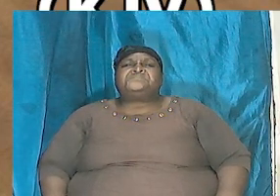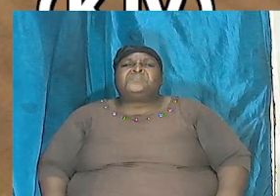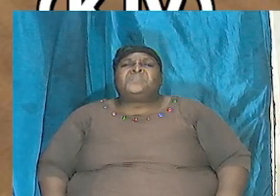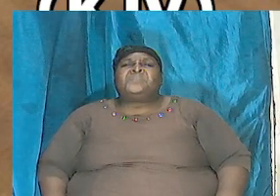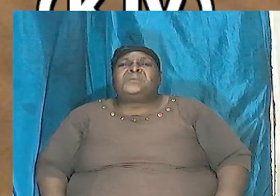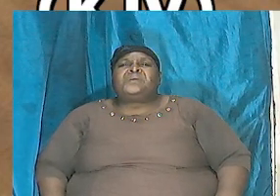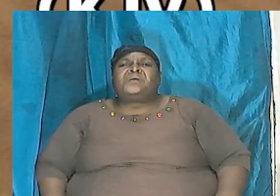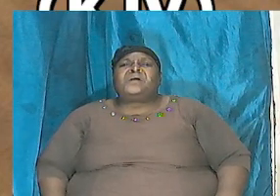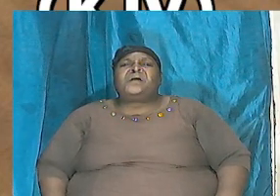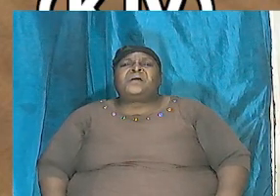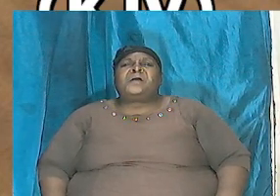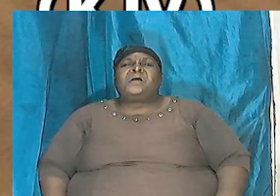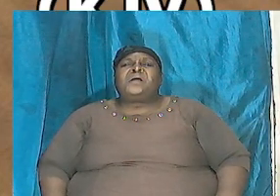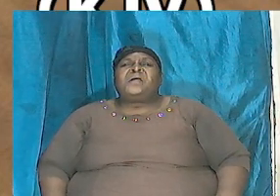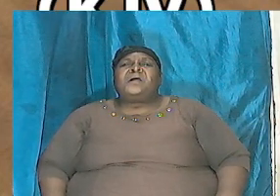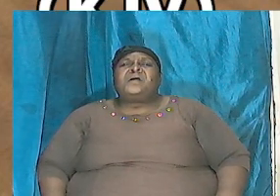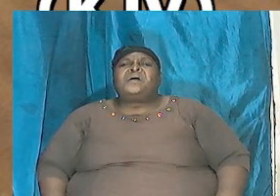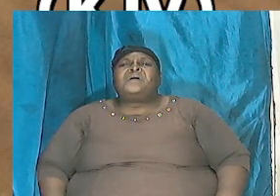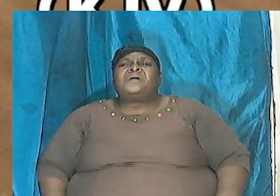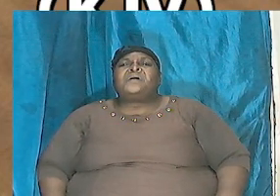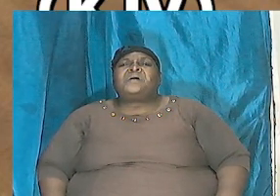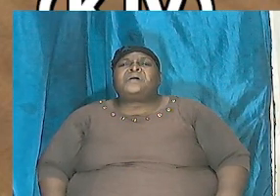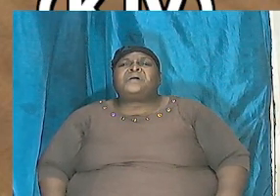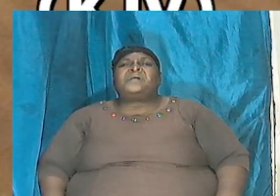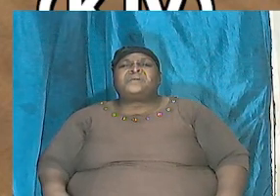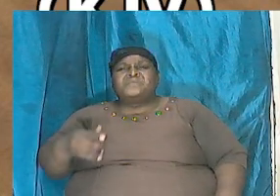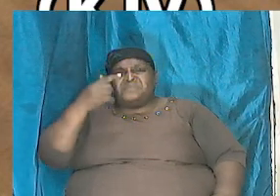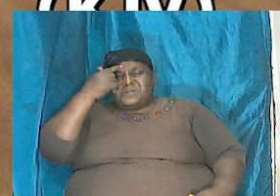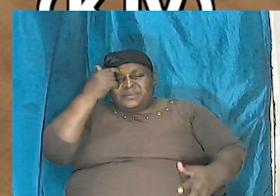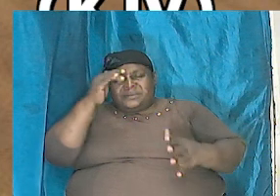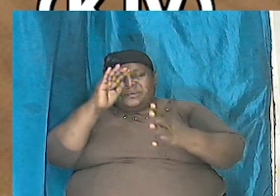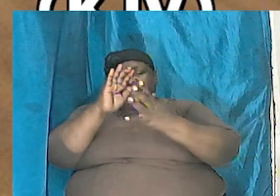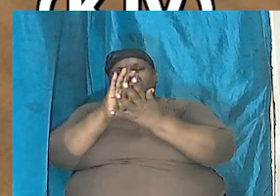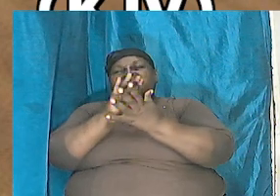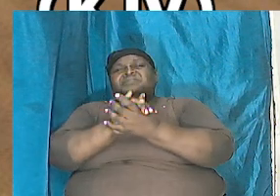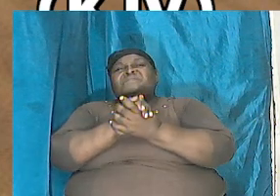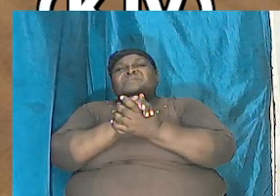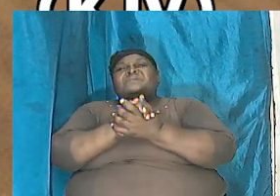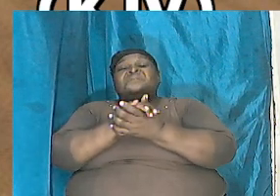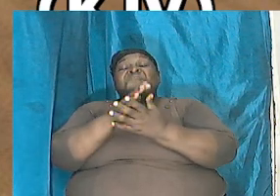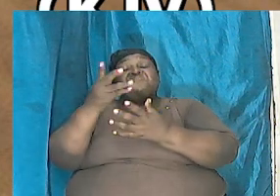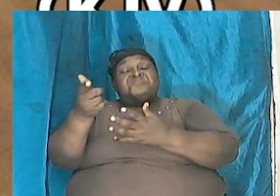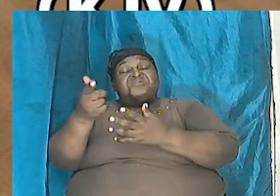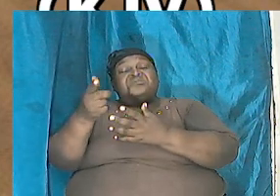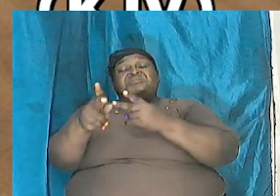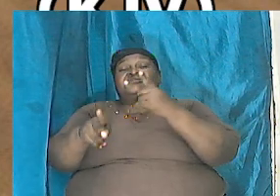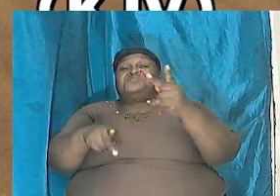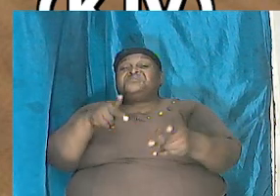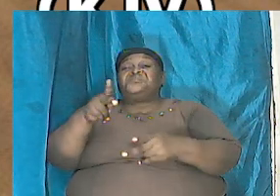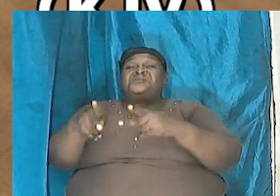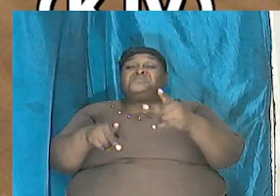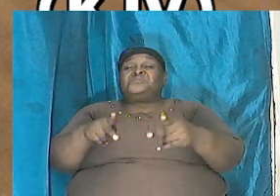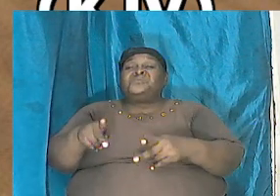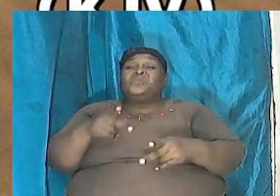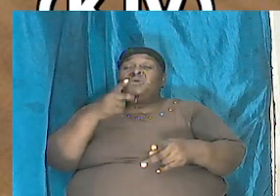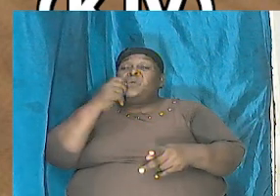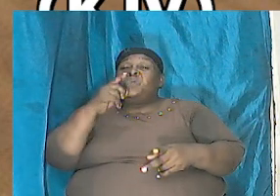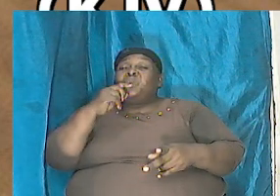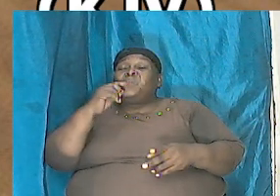these folks who believe these folks who present